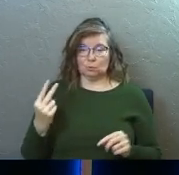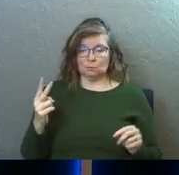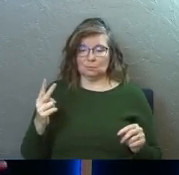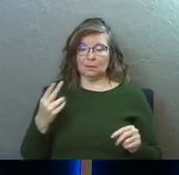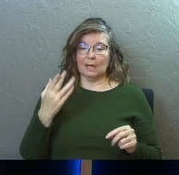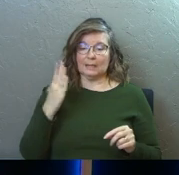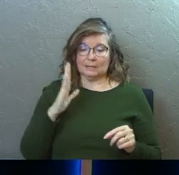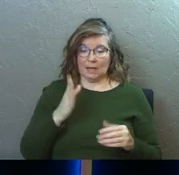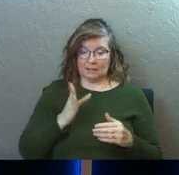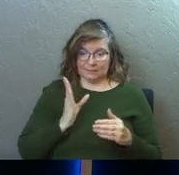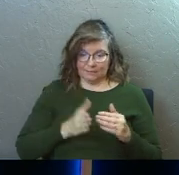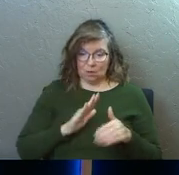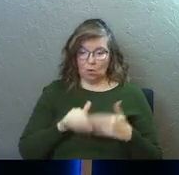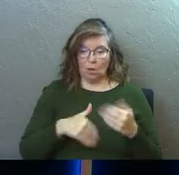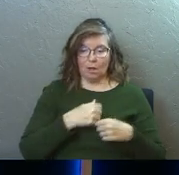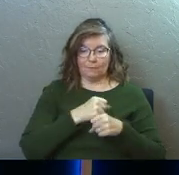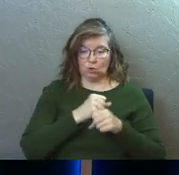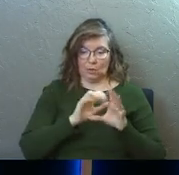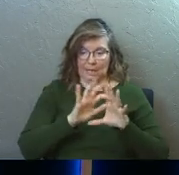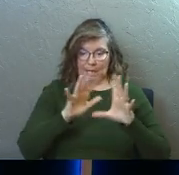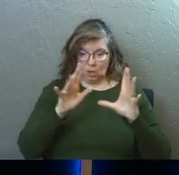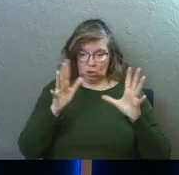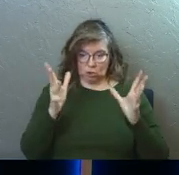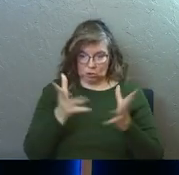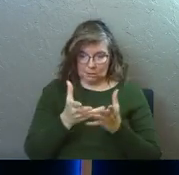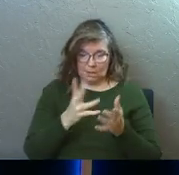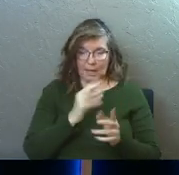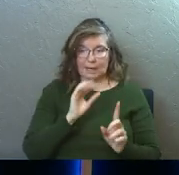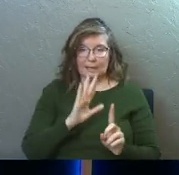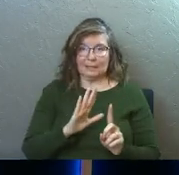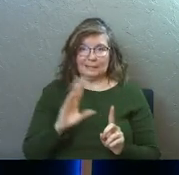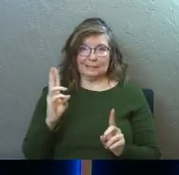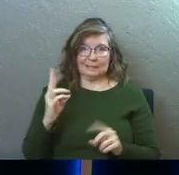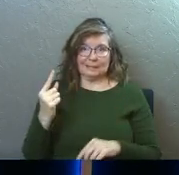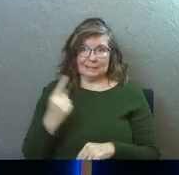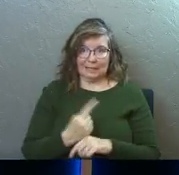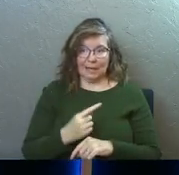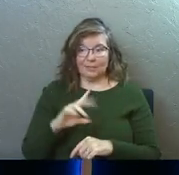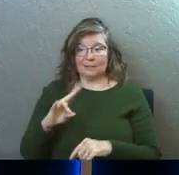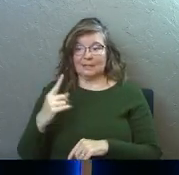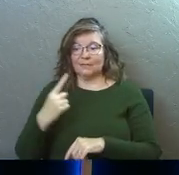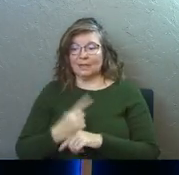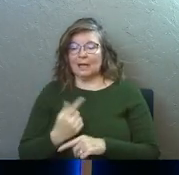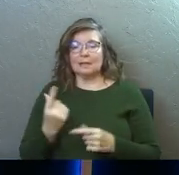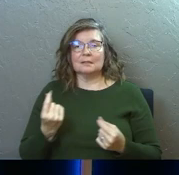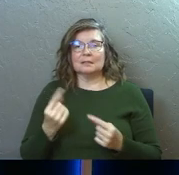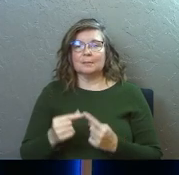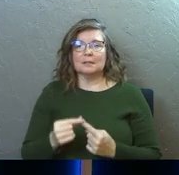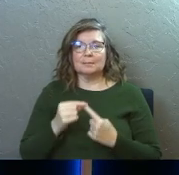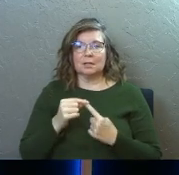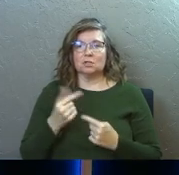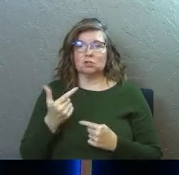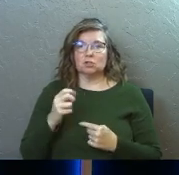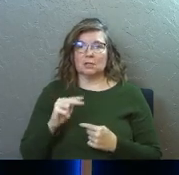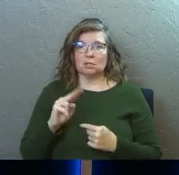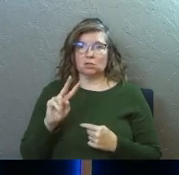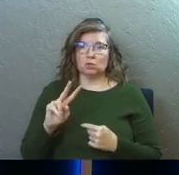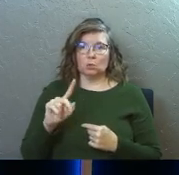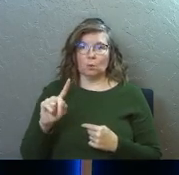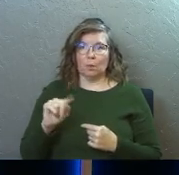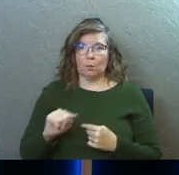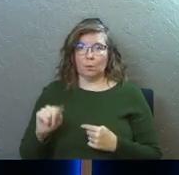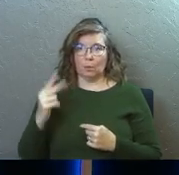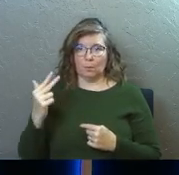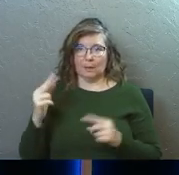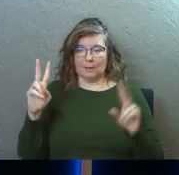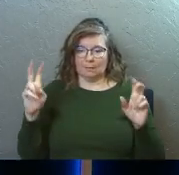is completing all of creation in his six days, and on the seventh day, does something special. So Genesis 2 verses 1 through